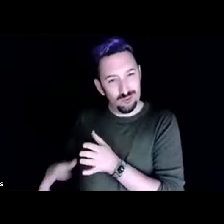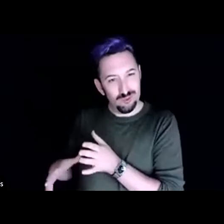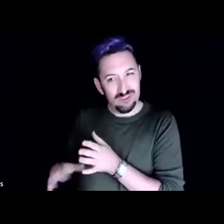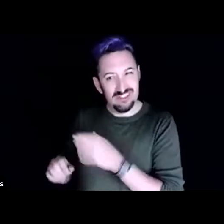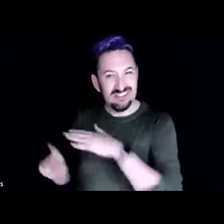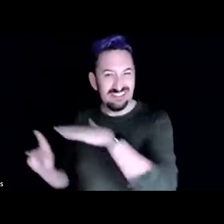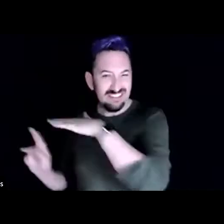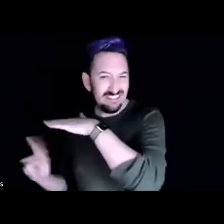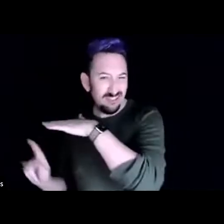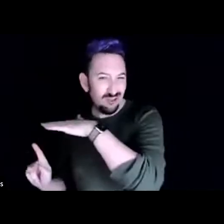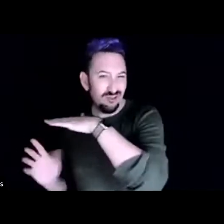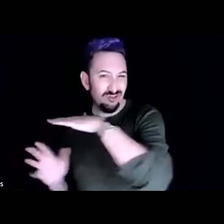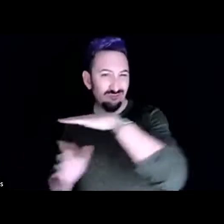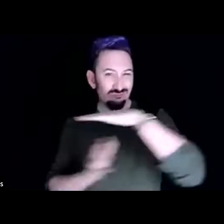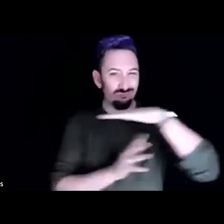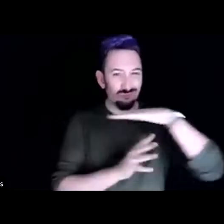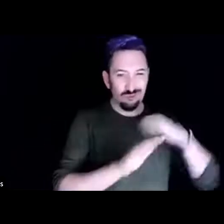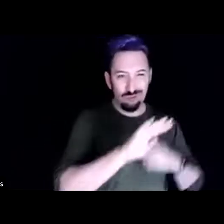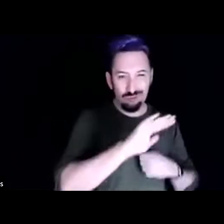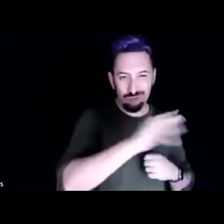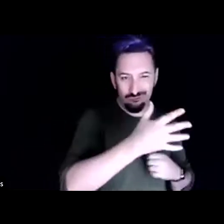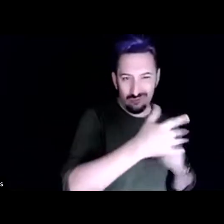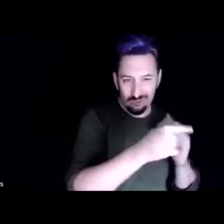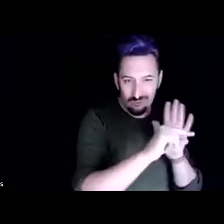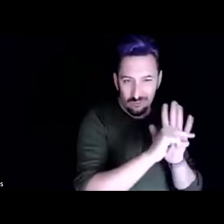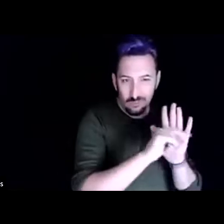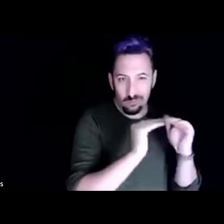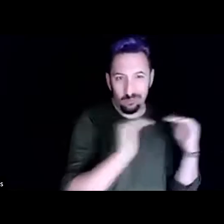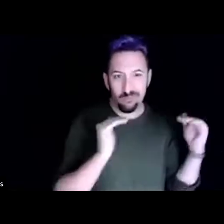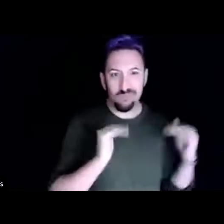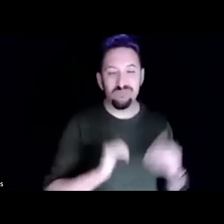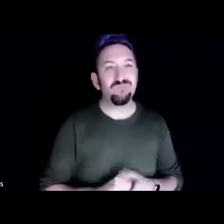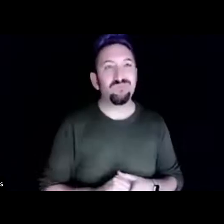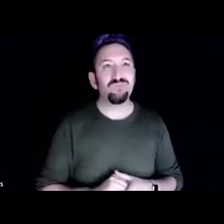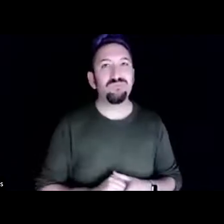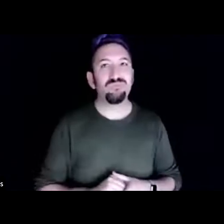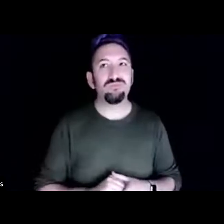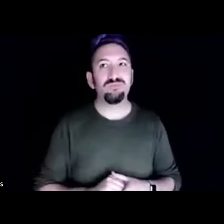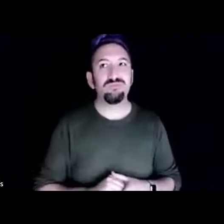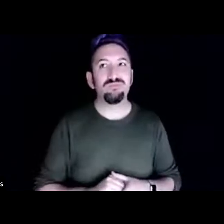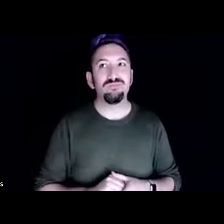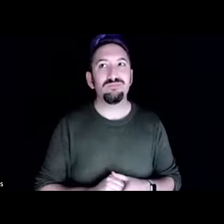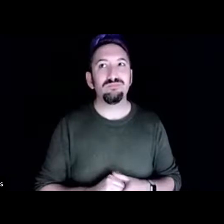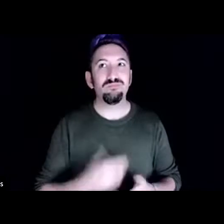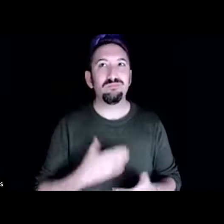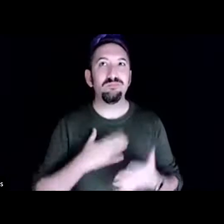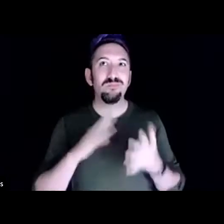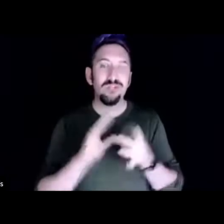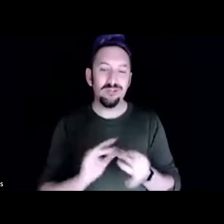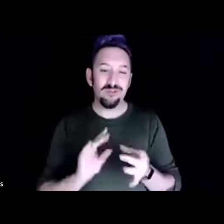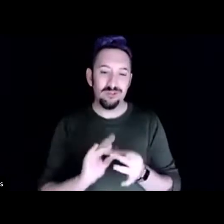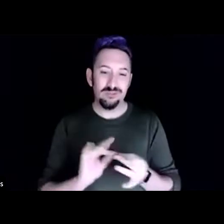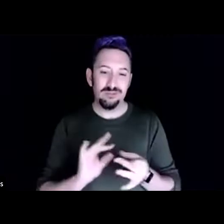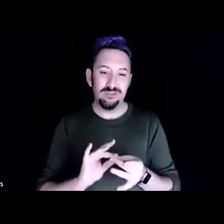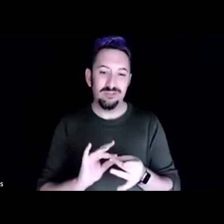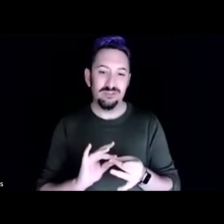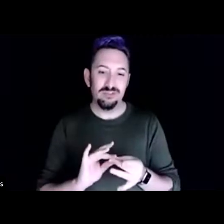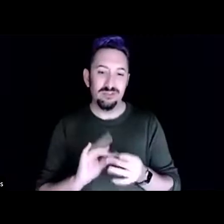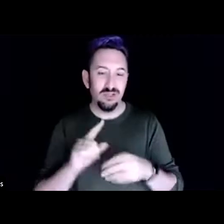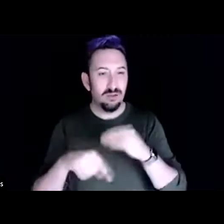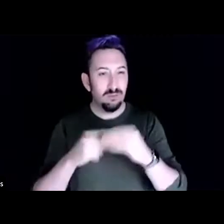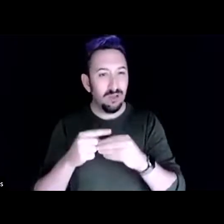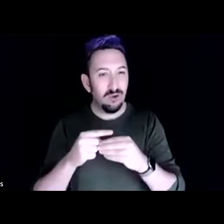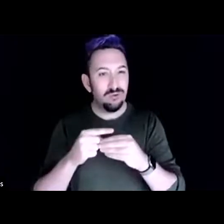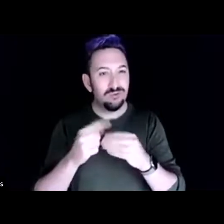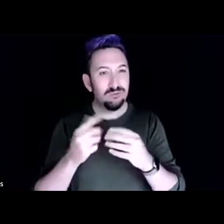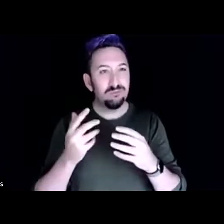um and uh what I would say about deepening um